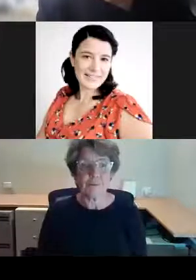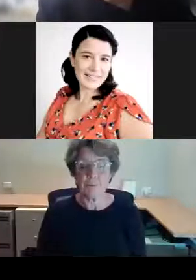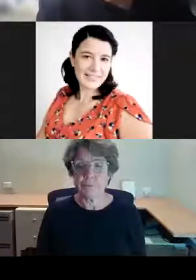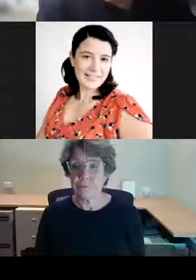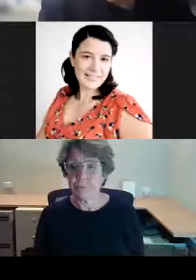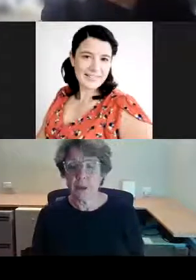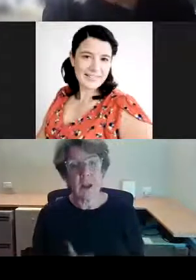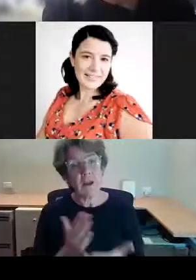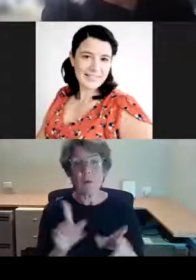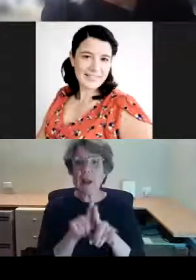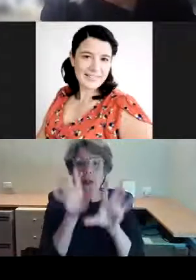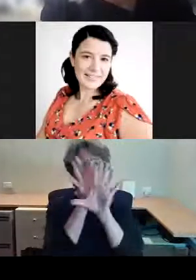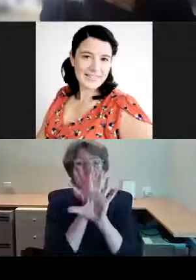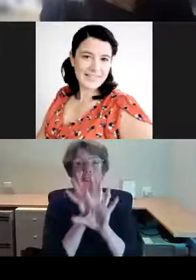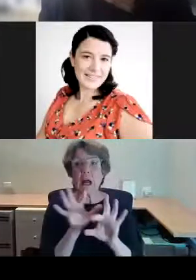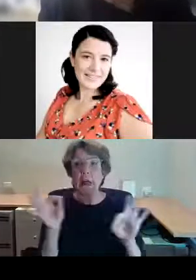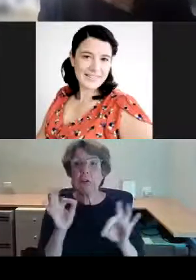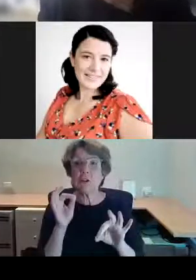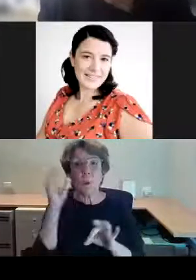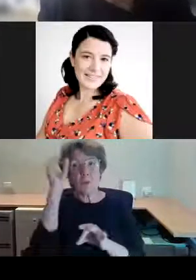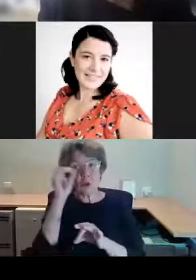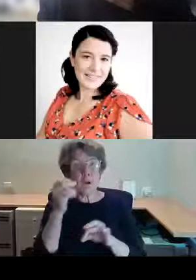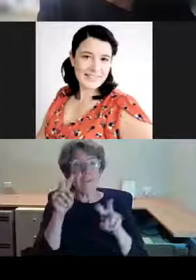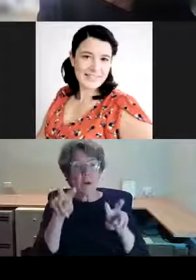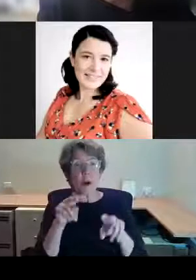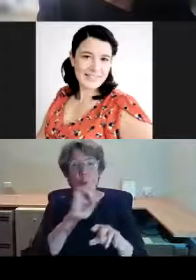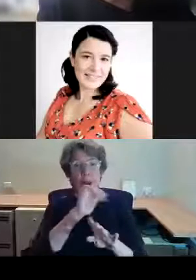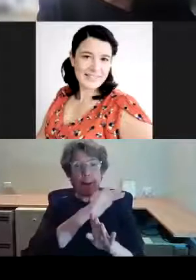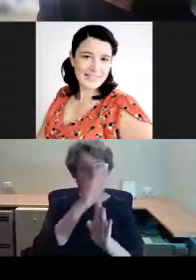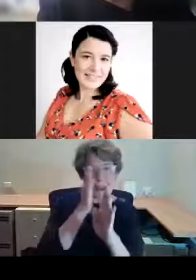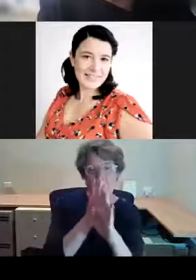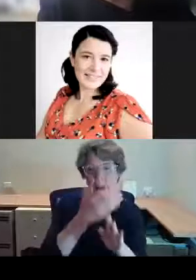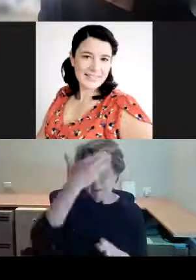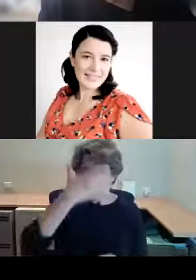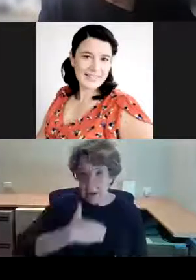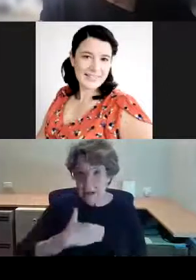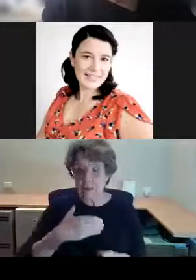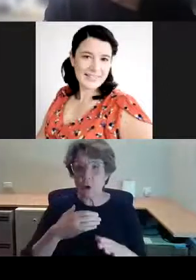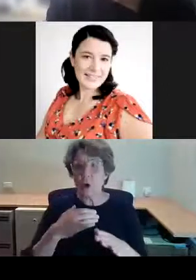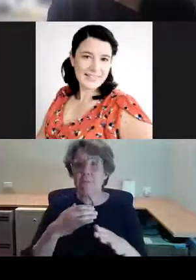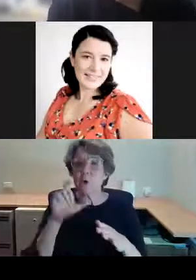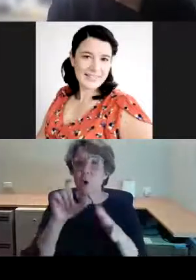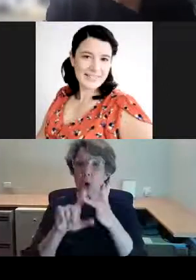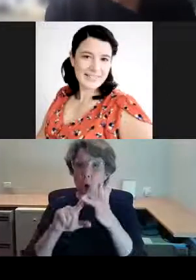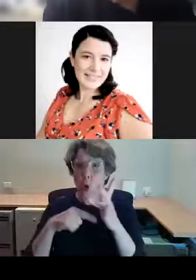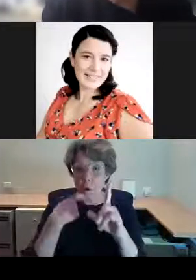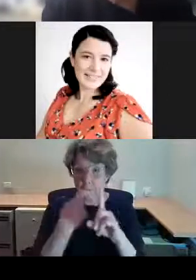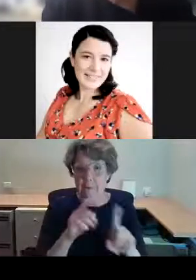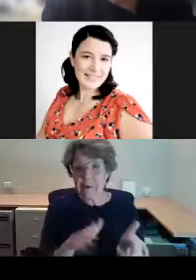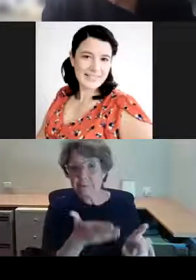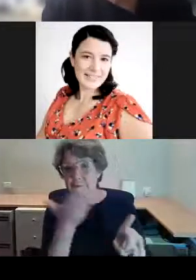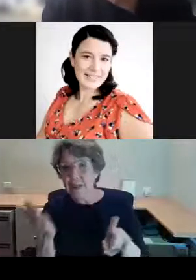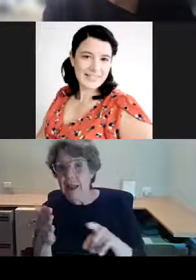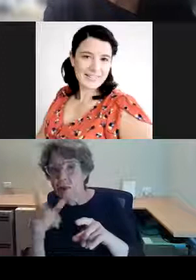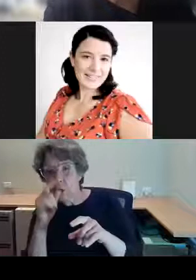observer, one behind the mask of Captain Cook. And on the right, he's slightly revealed